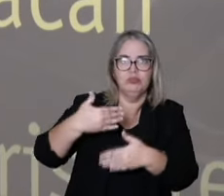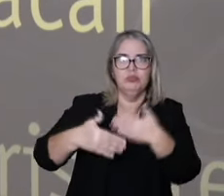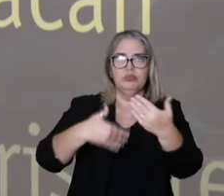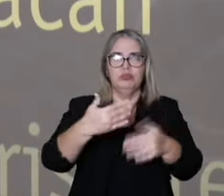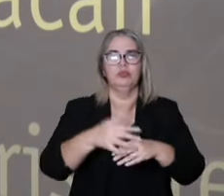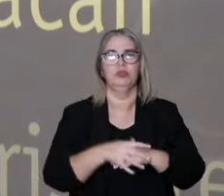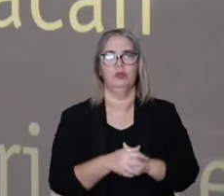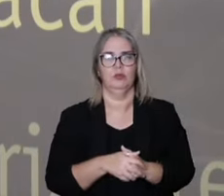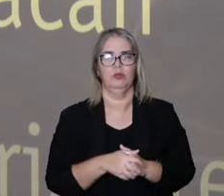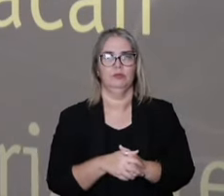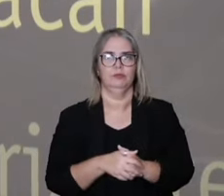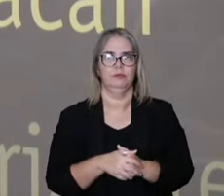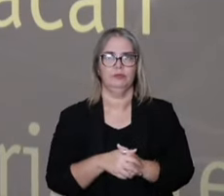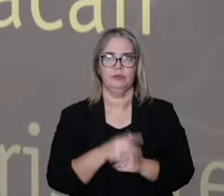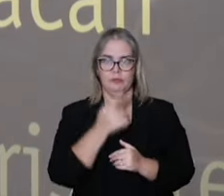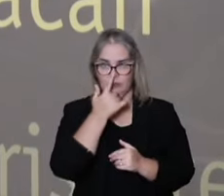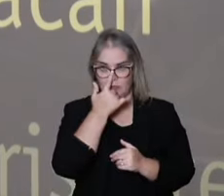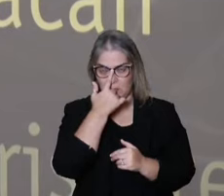centuries later.